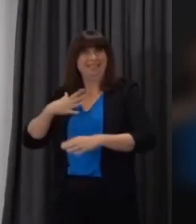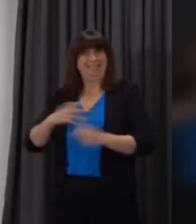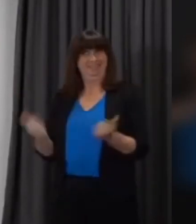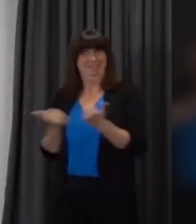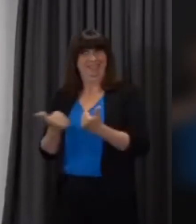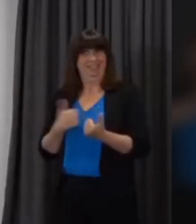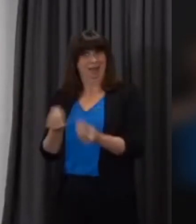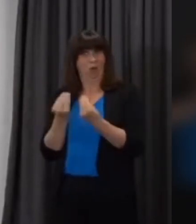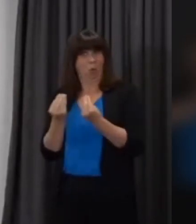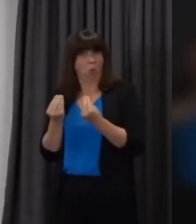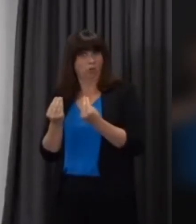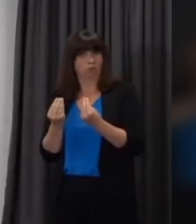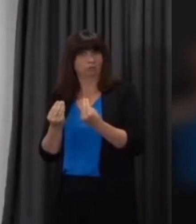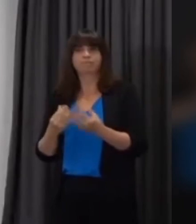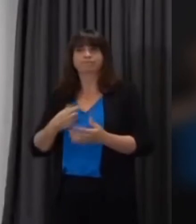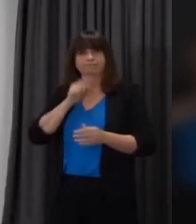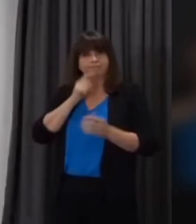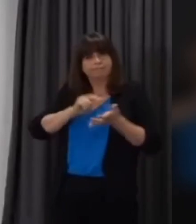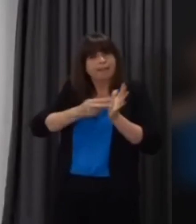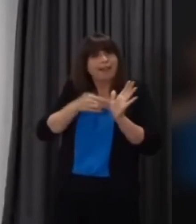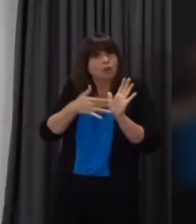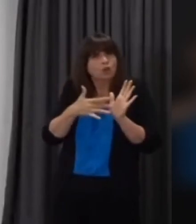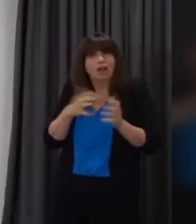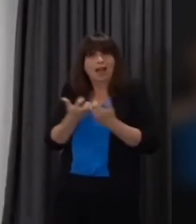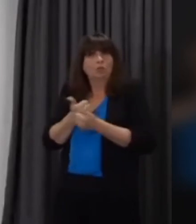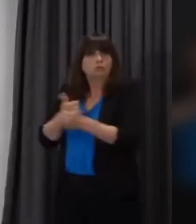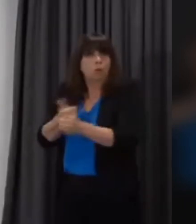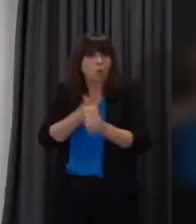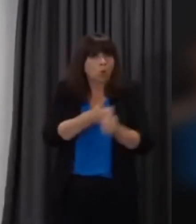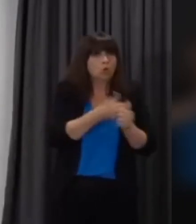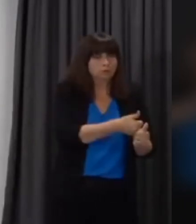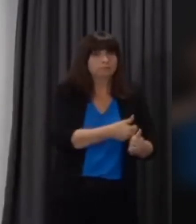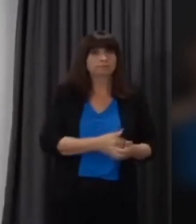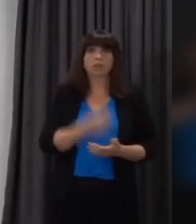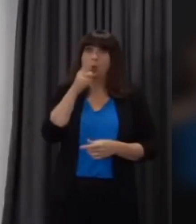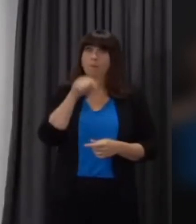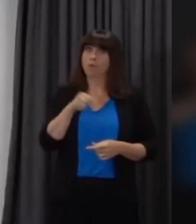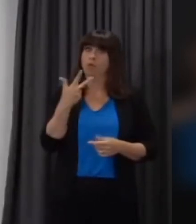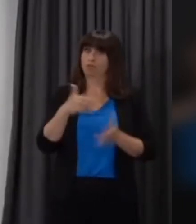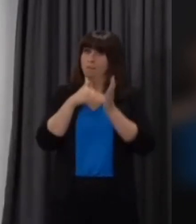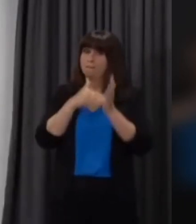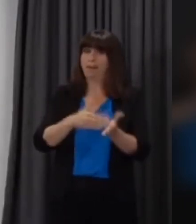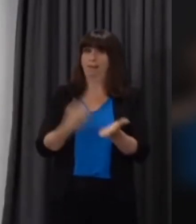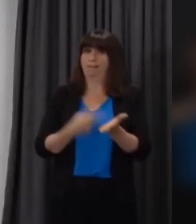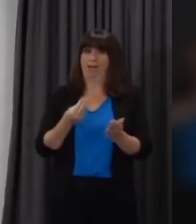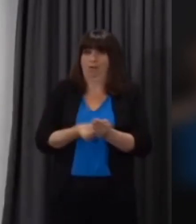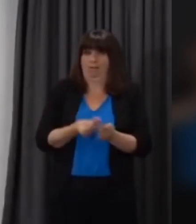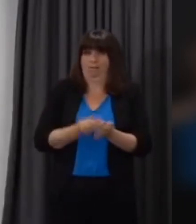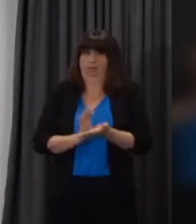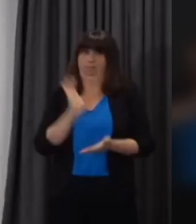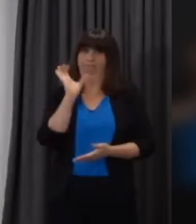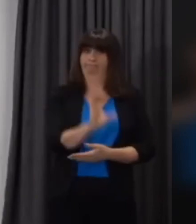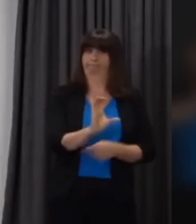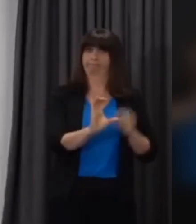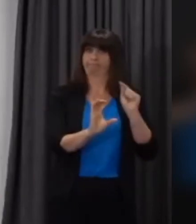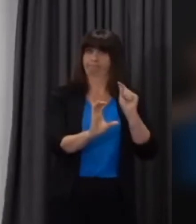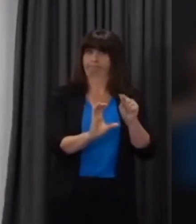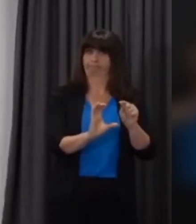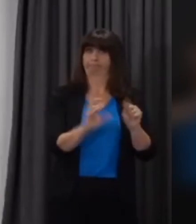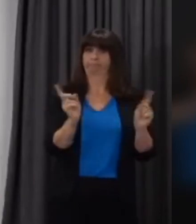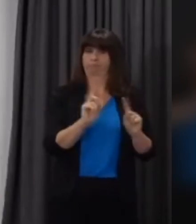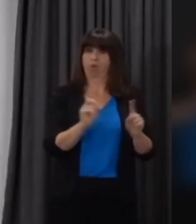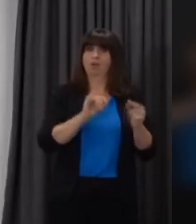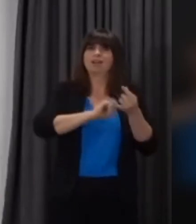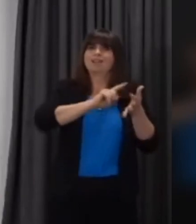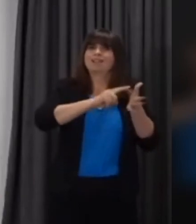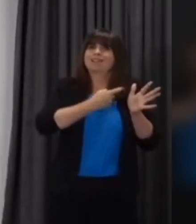their courses. I'm also very pleased to announce today £1.3 million of capital funding as part of our